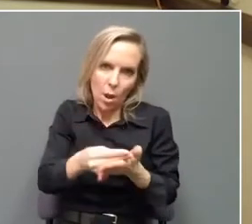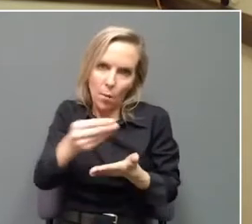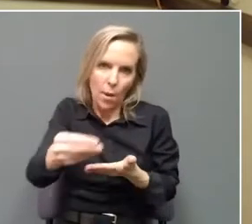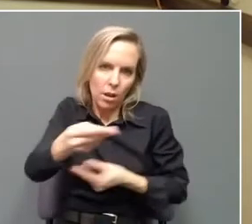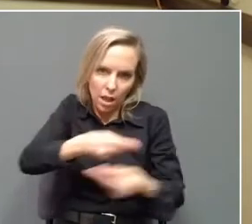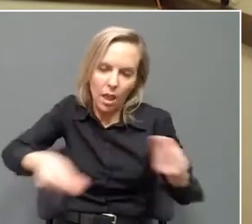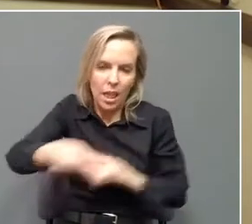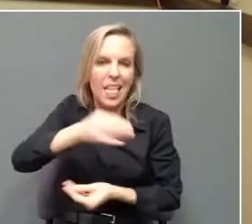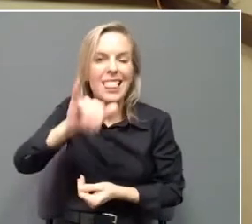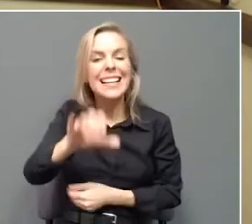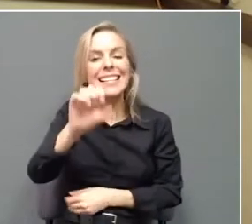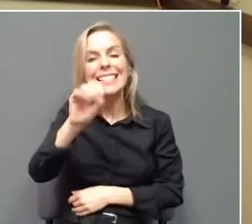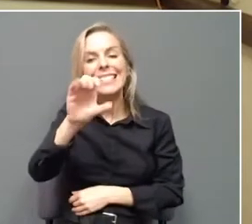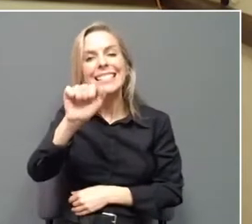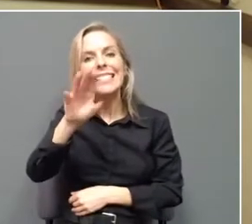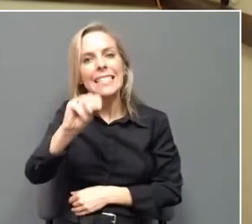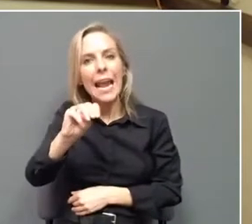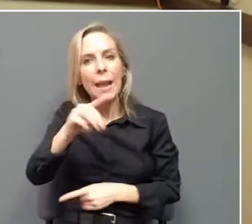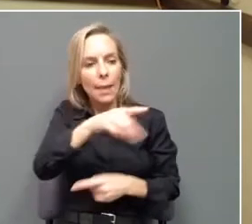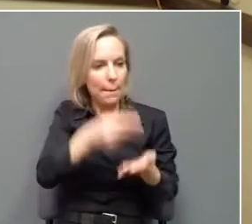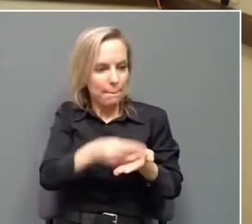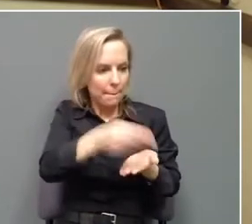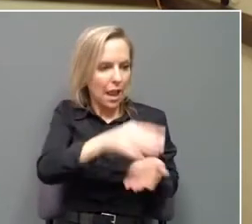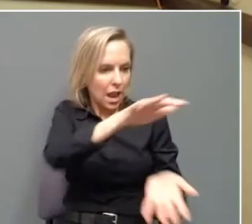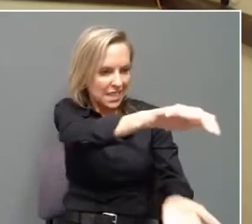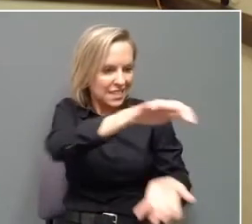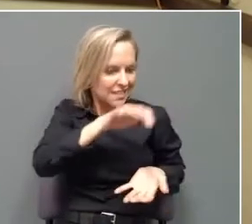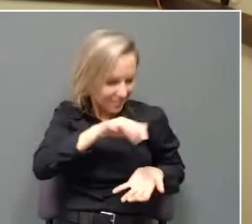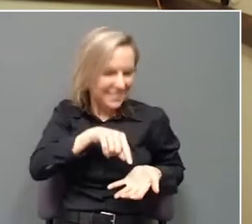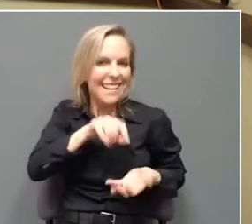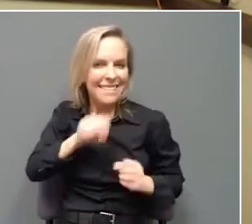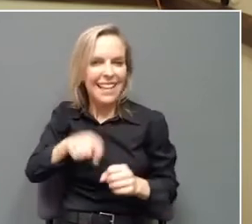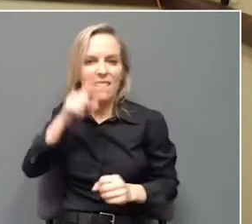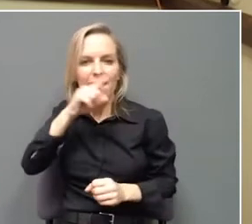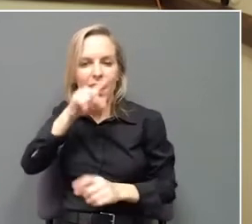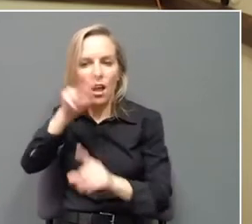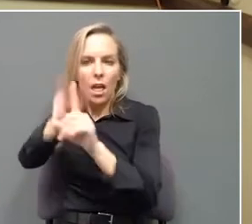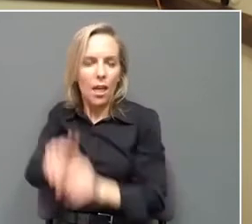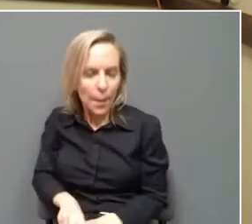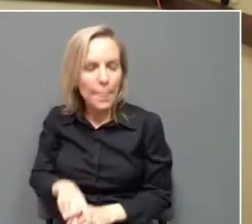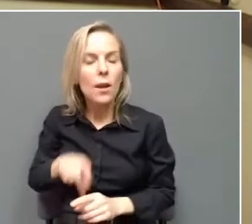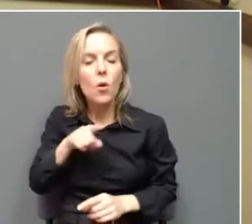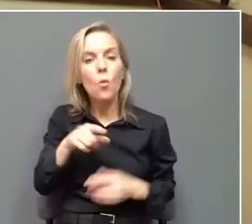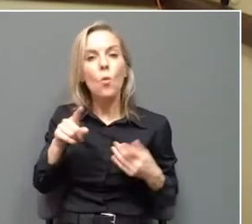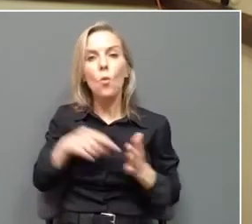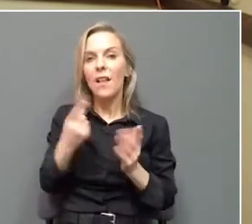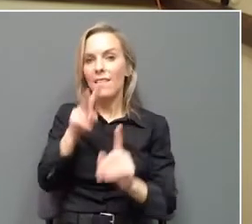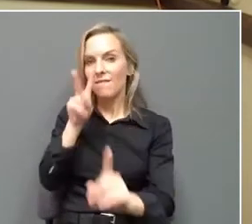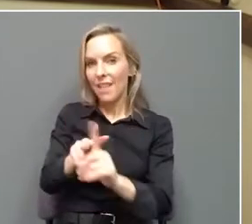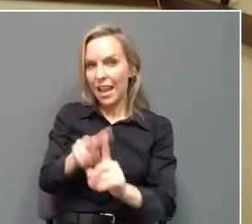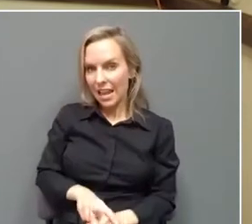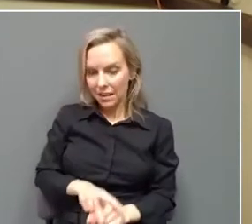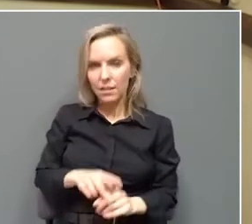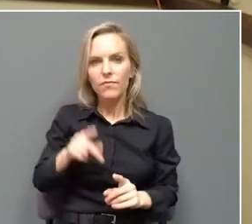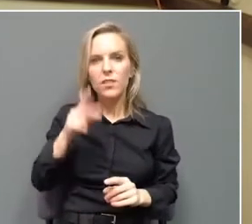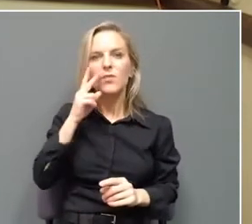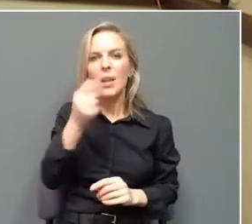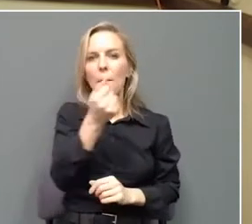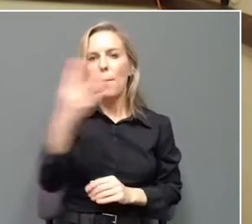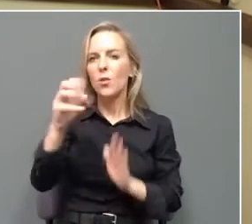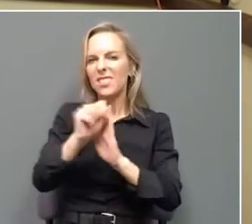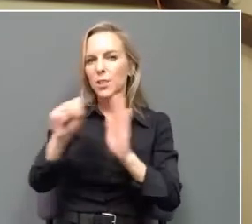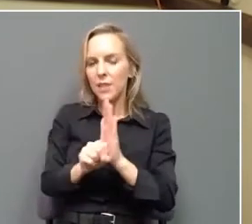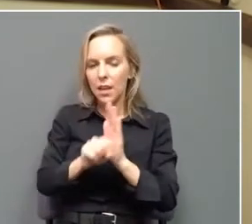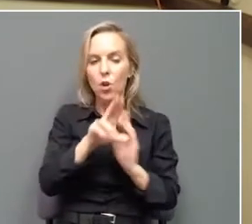using to file these claims. So once these are filed, they're often filed in multiple states and U.S. of